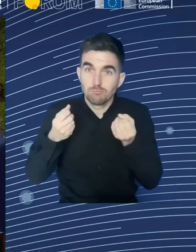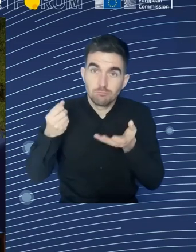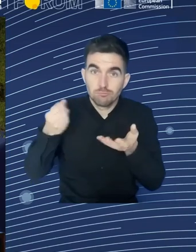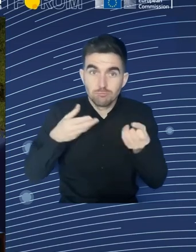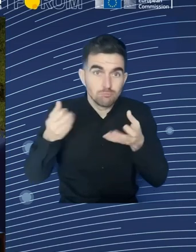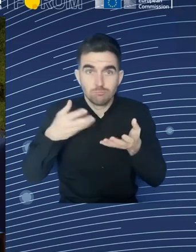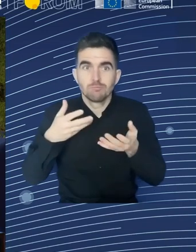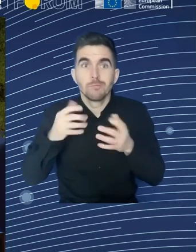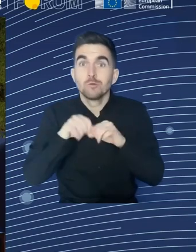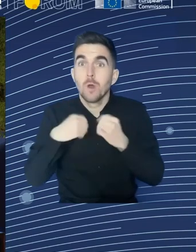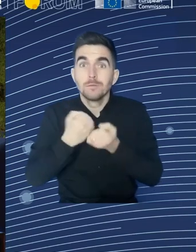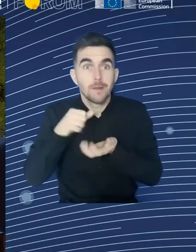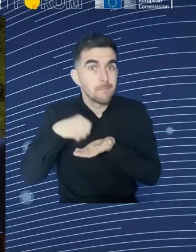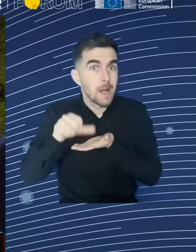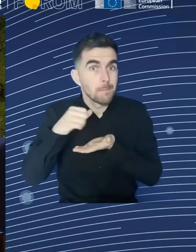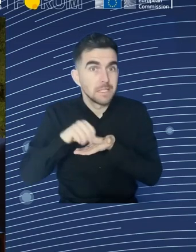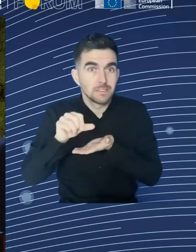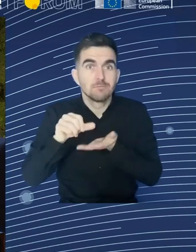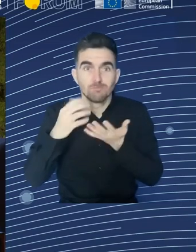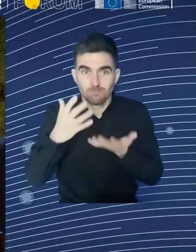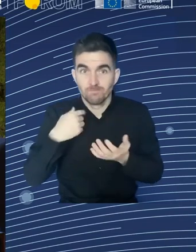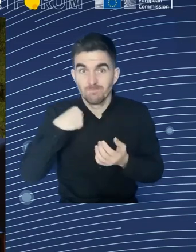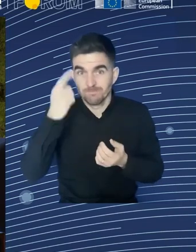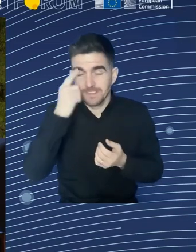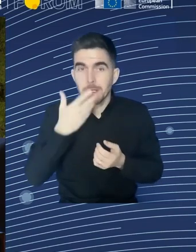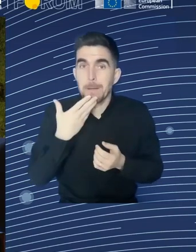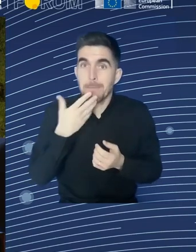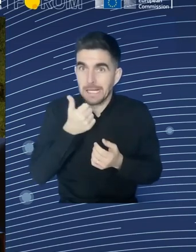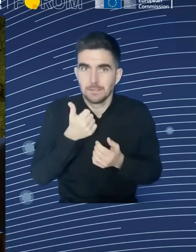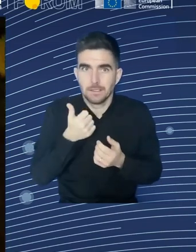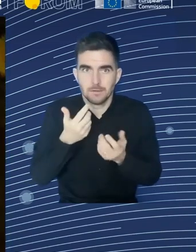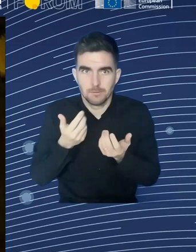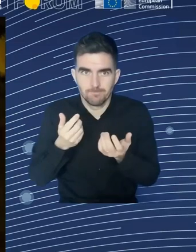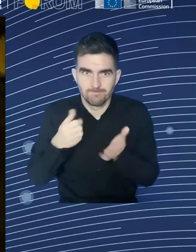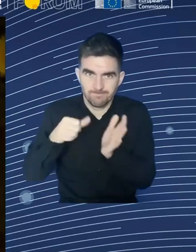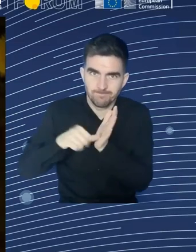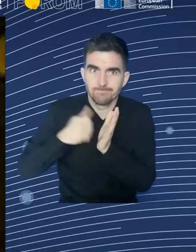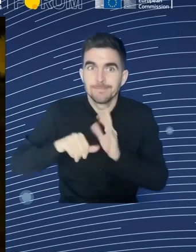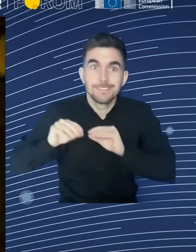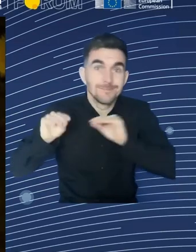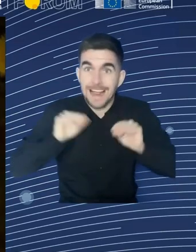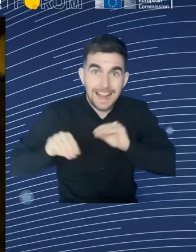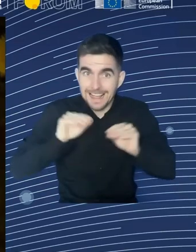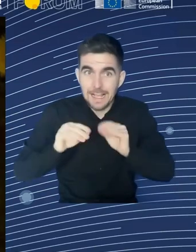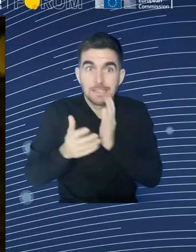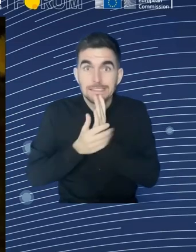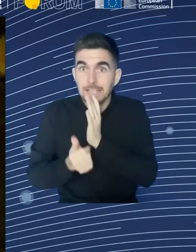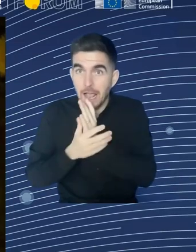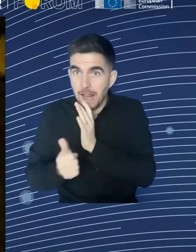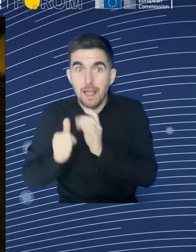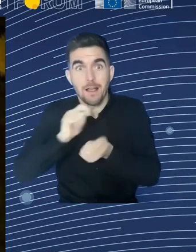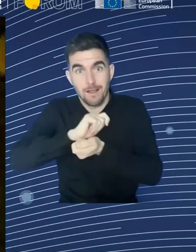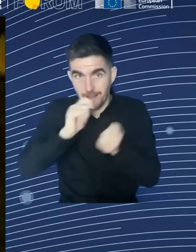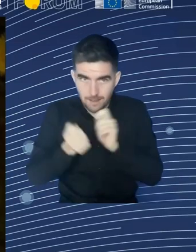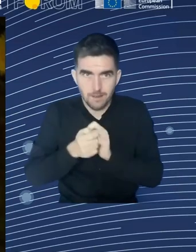higher expenses for social payments. And of course, we have to invest very much